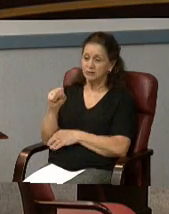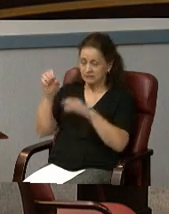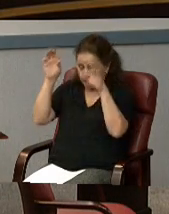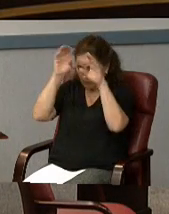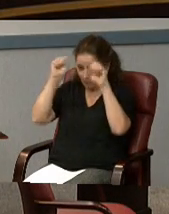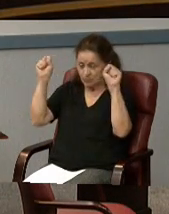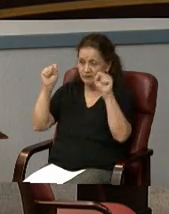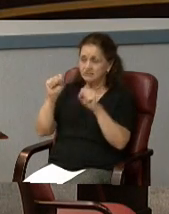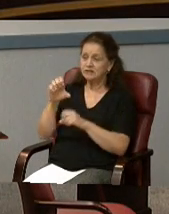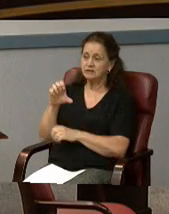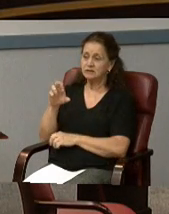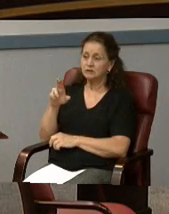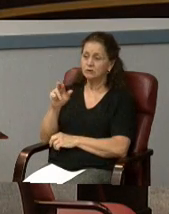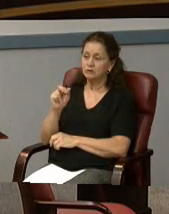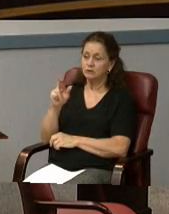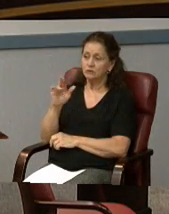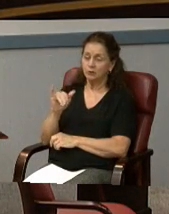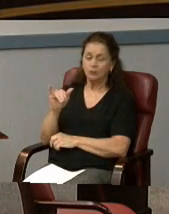Yes.